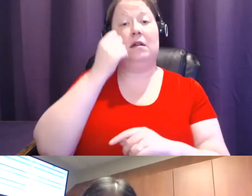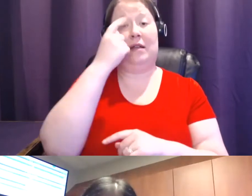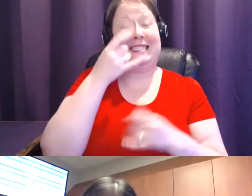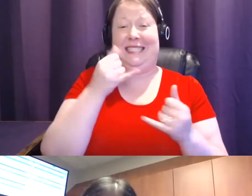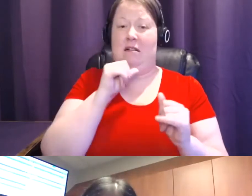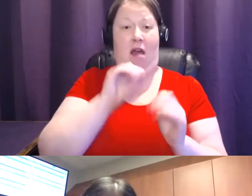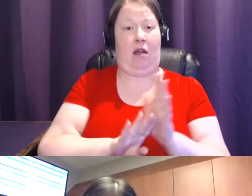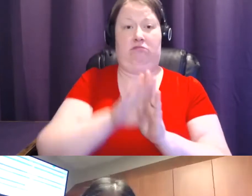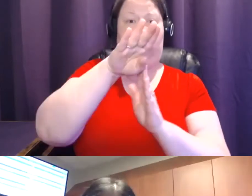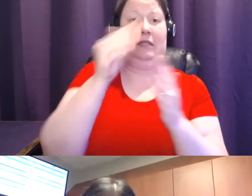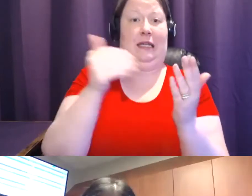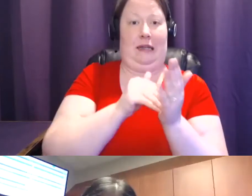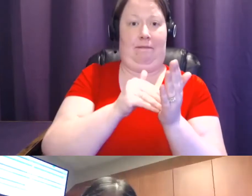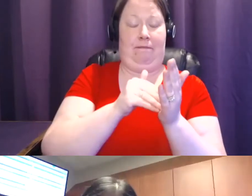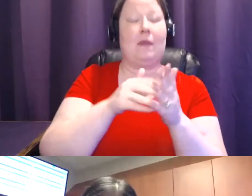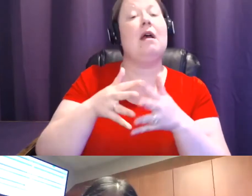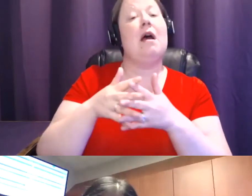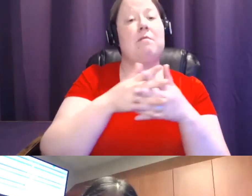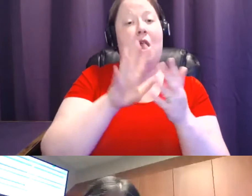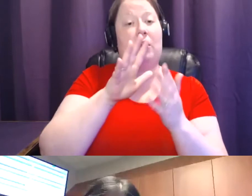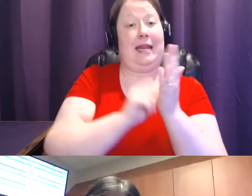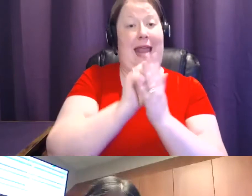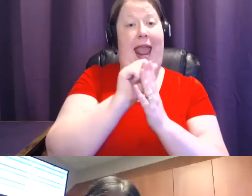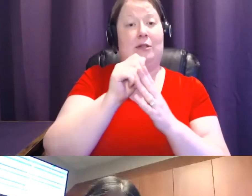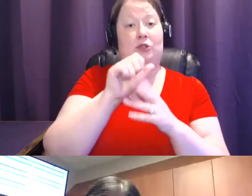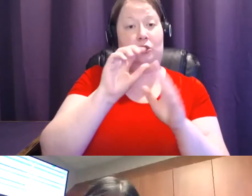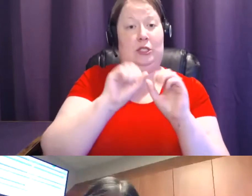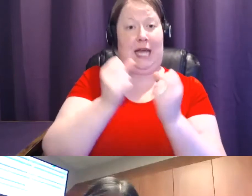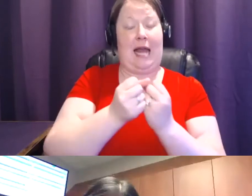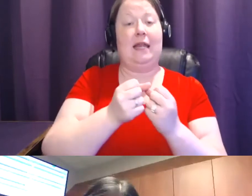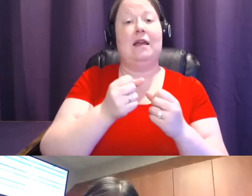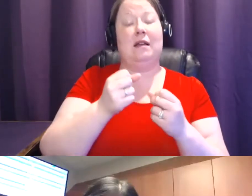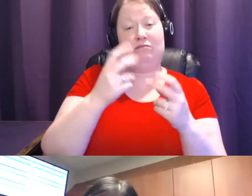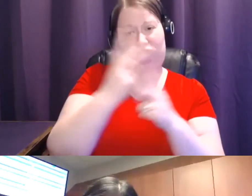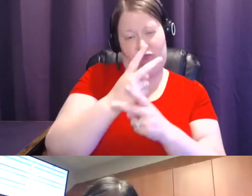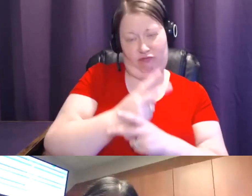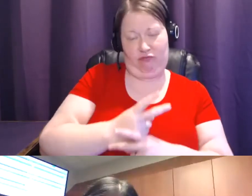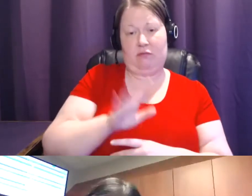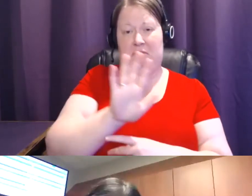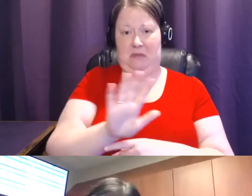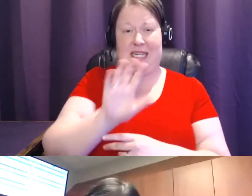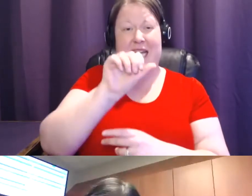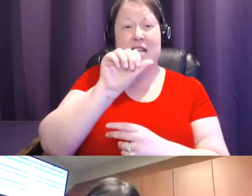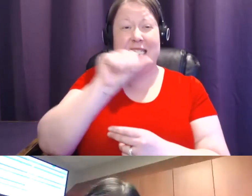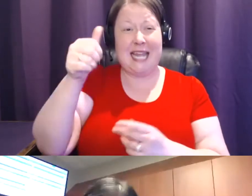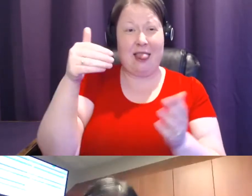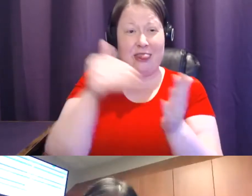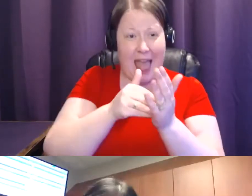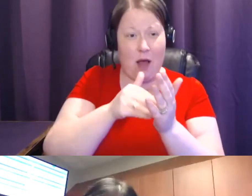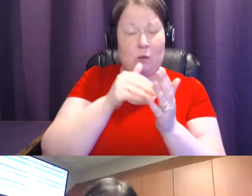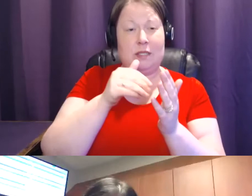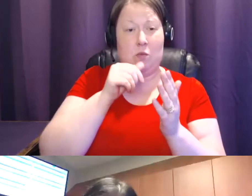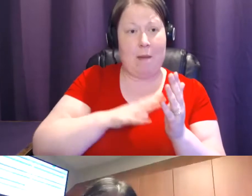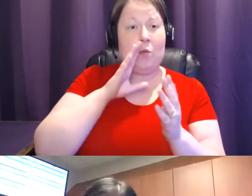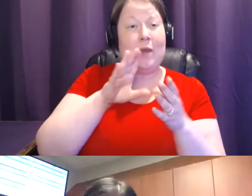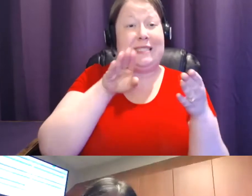Society has estimated that 10,000 additional Americans will die of their disease for lack of screening. So